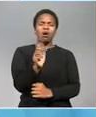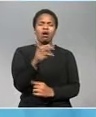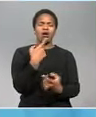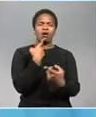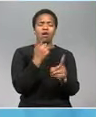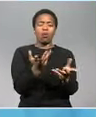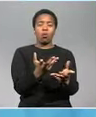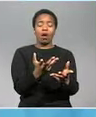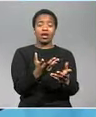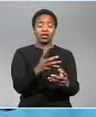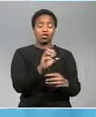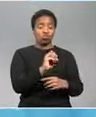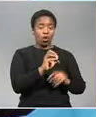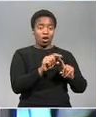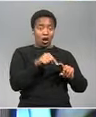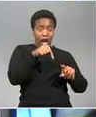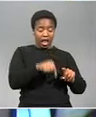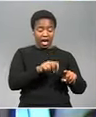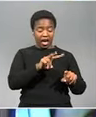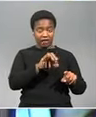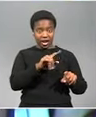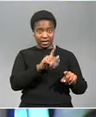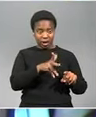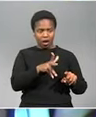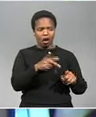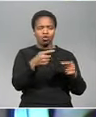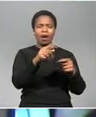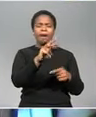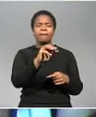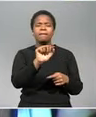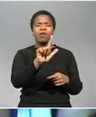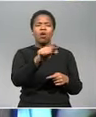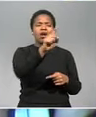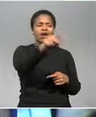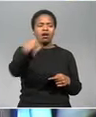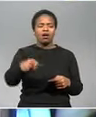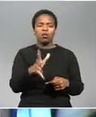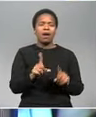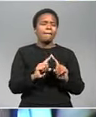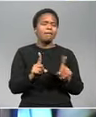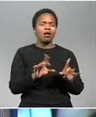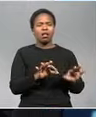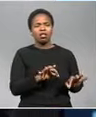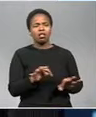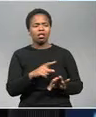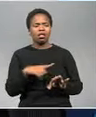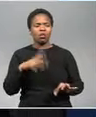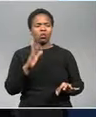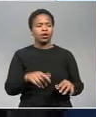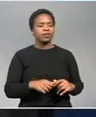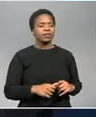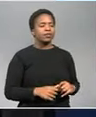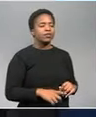launched in other parts of Soweto including shopping centers but what has taken so long immediately